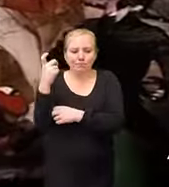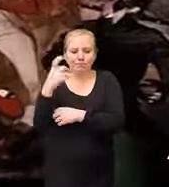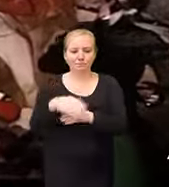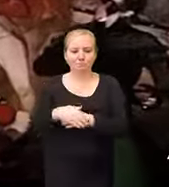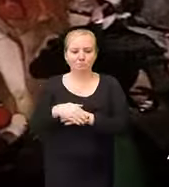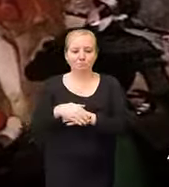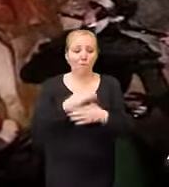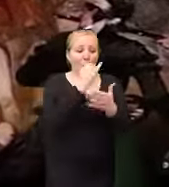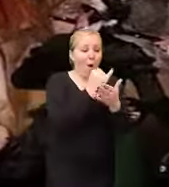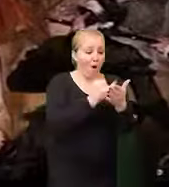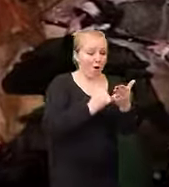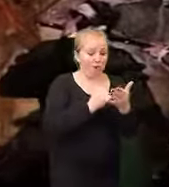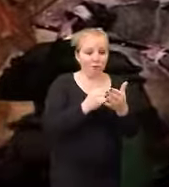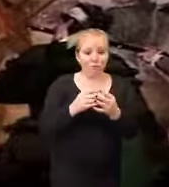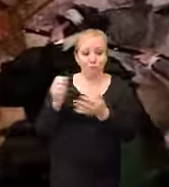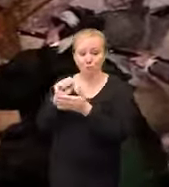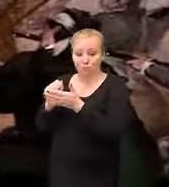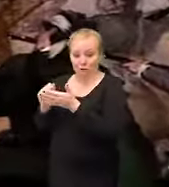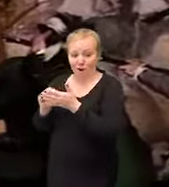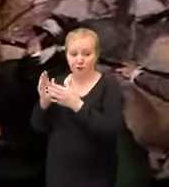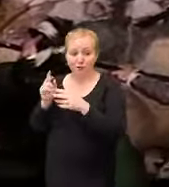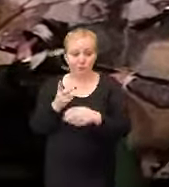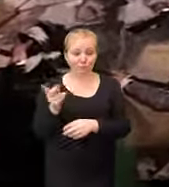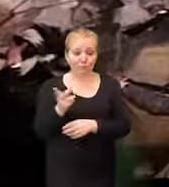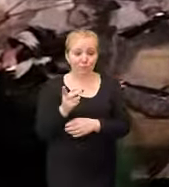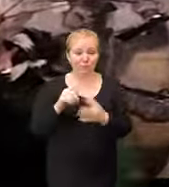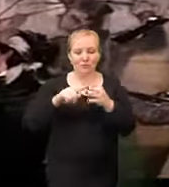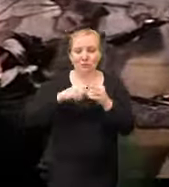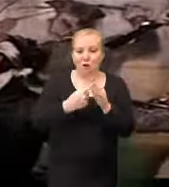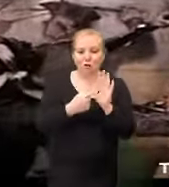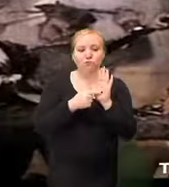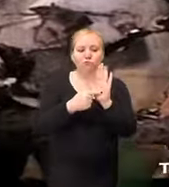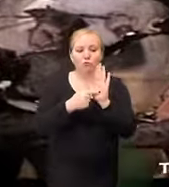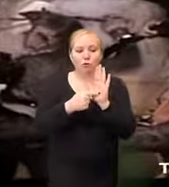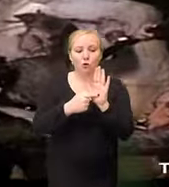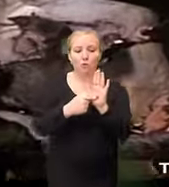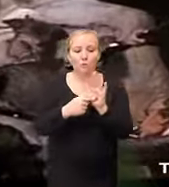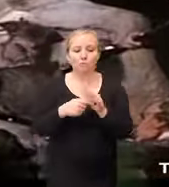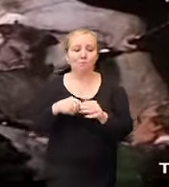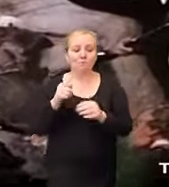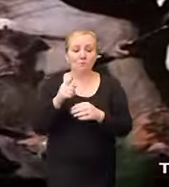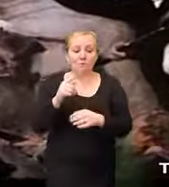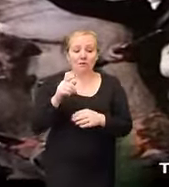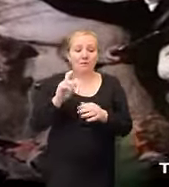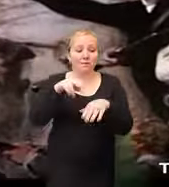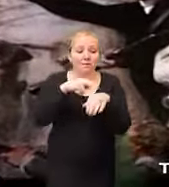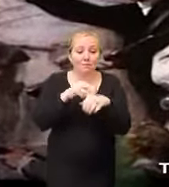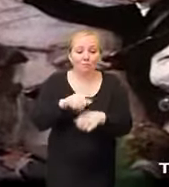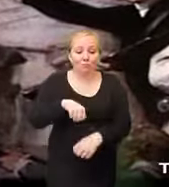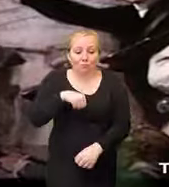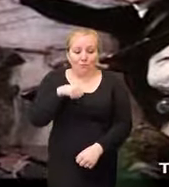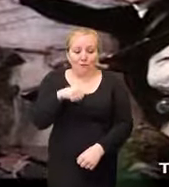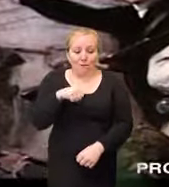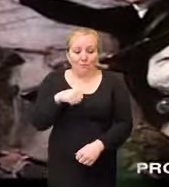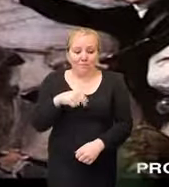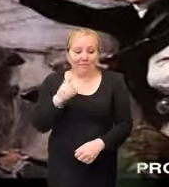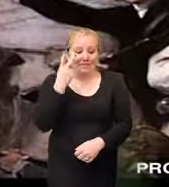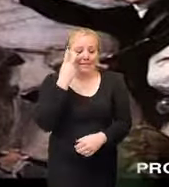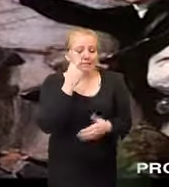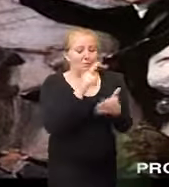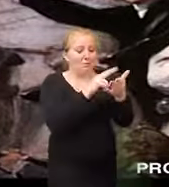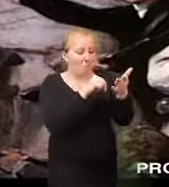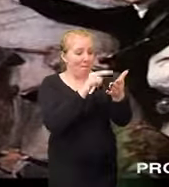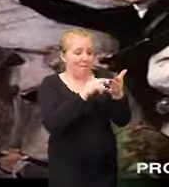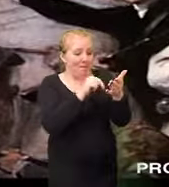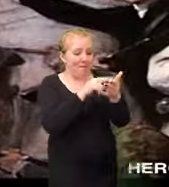artists and writers are the first to give expression to this nationalism they mythologize the revolution itself producing